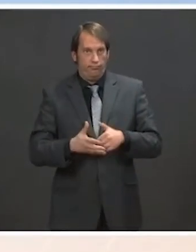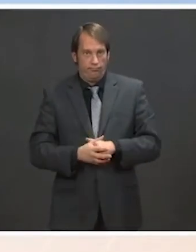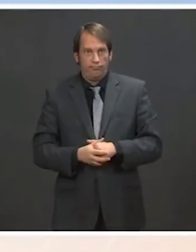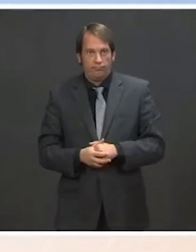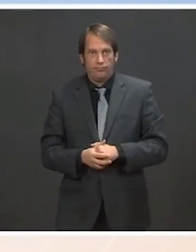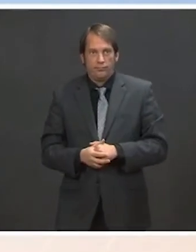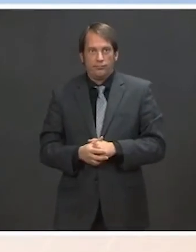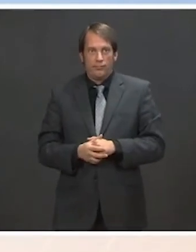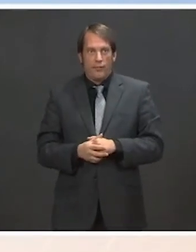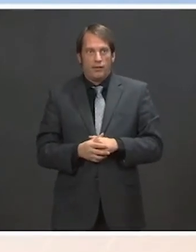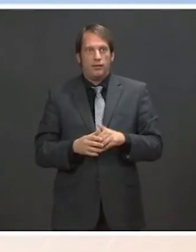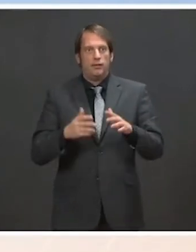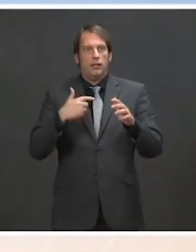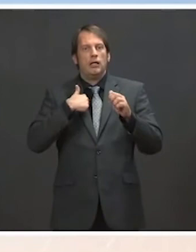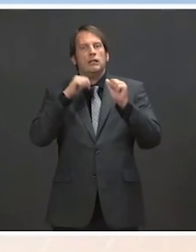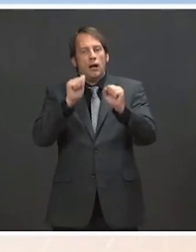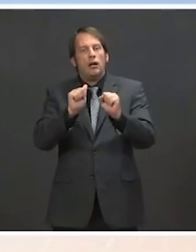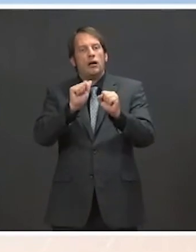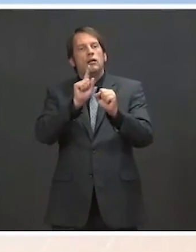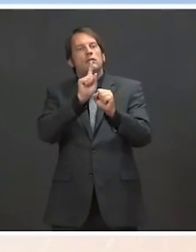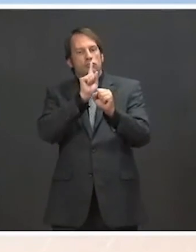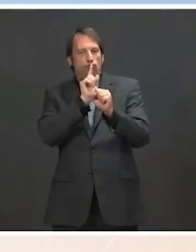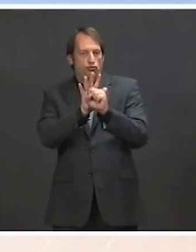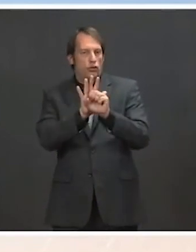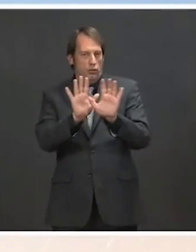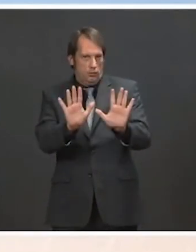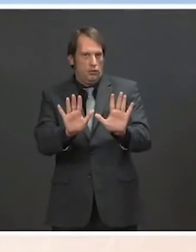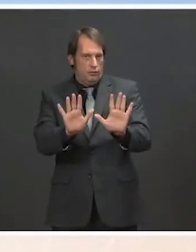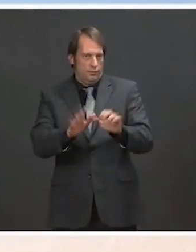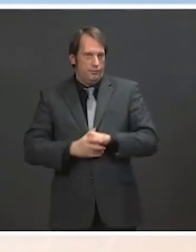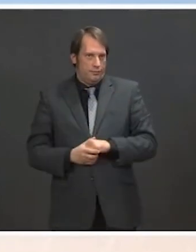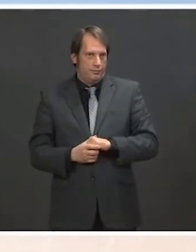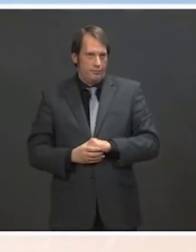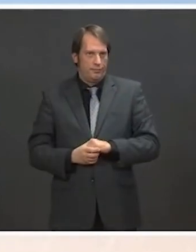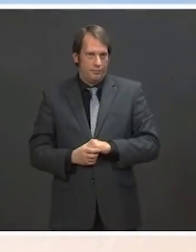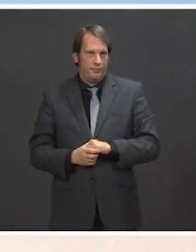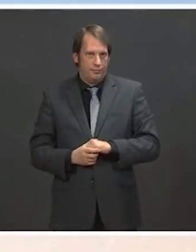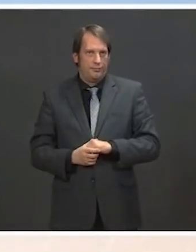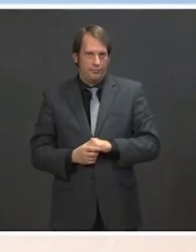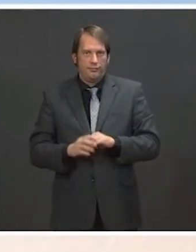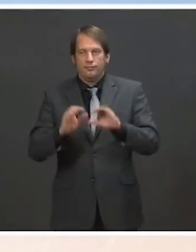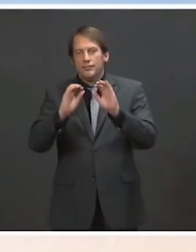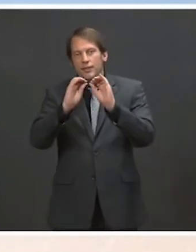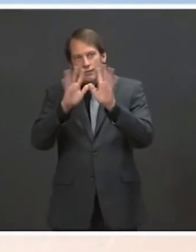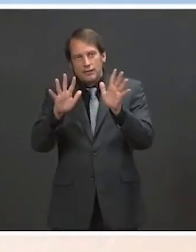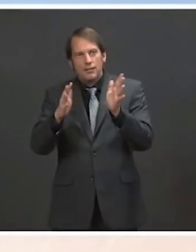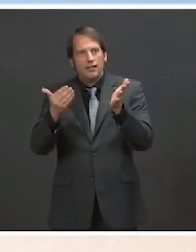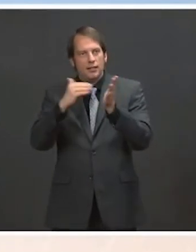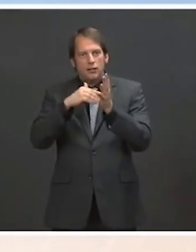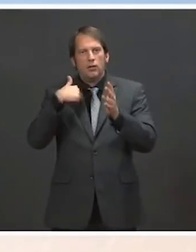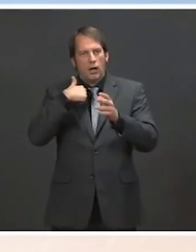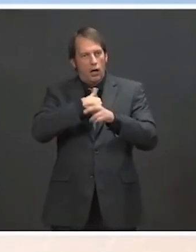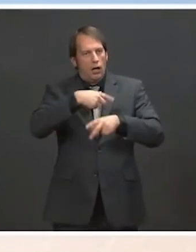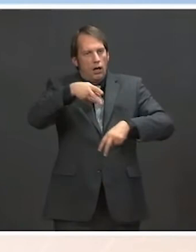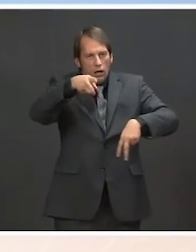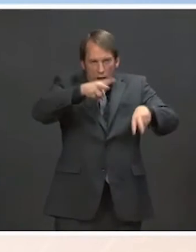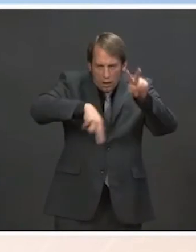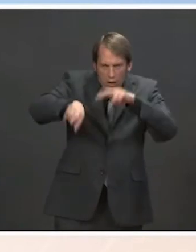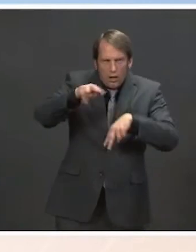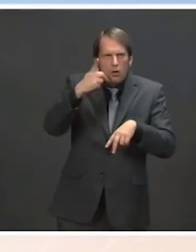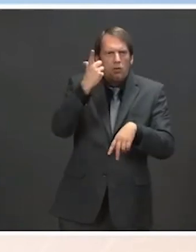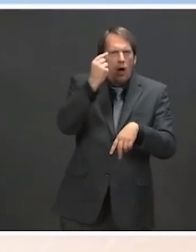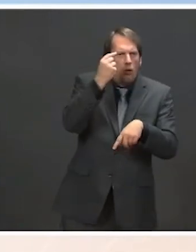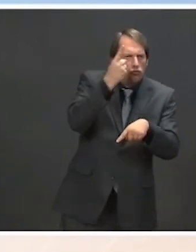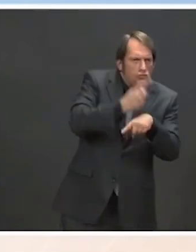that, obviously, this is, again, we will be evaluating what the appropriate next steps are in close coordination